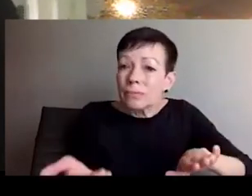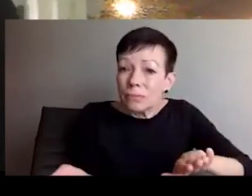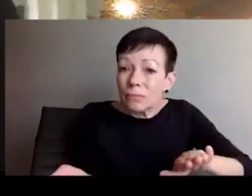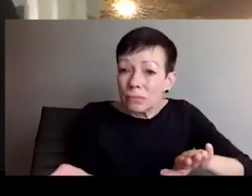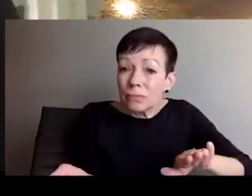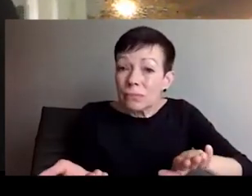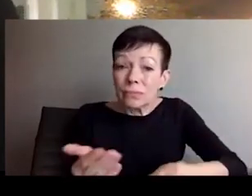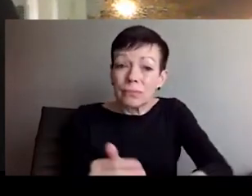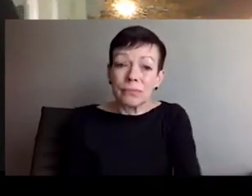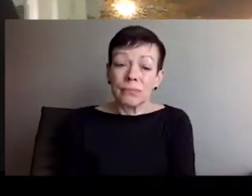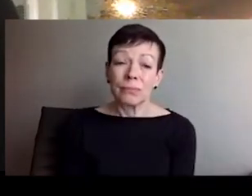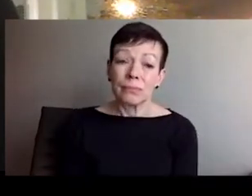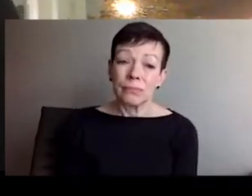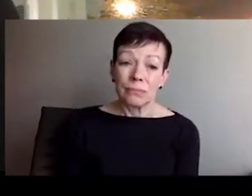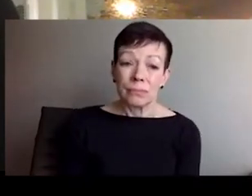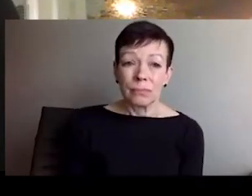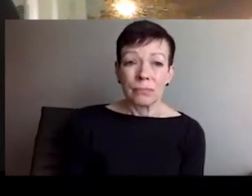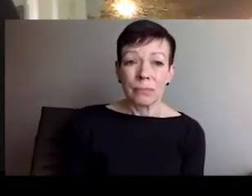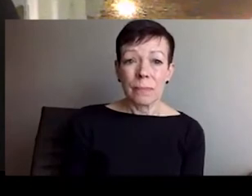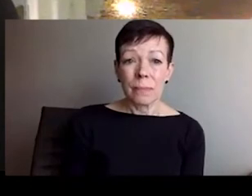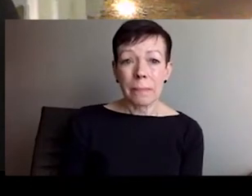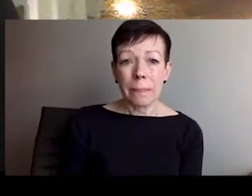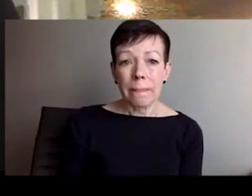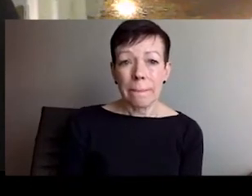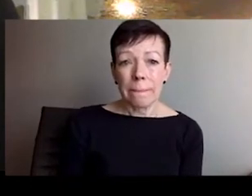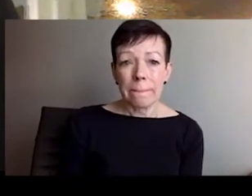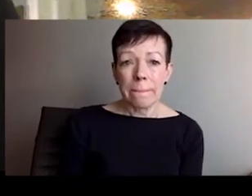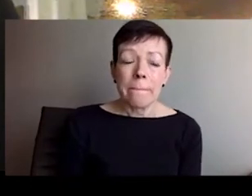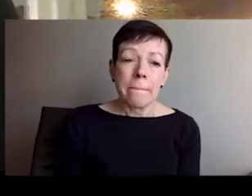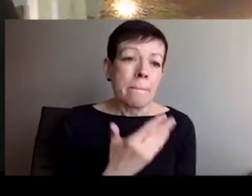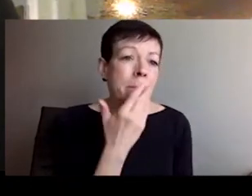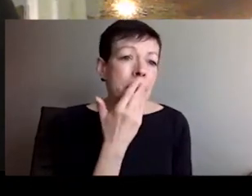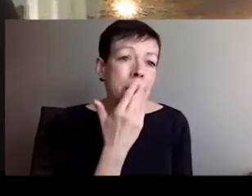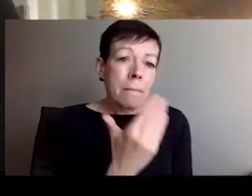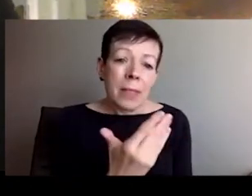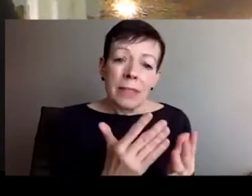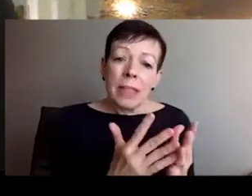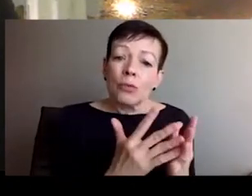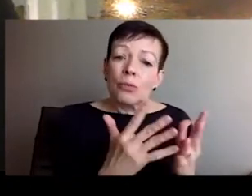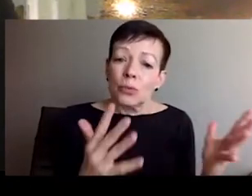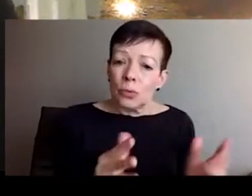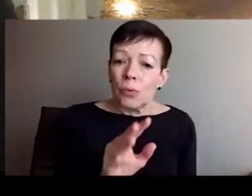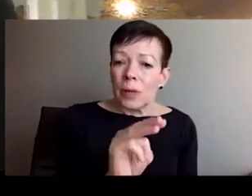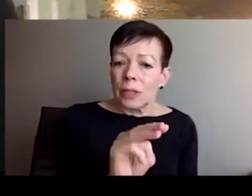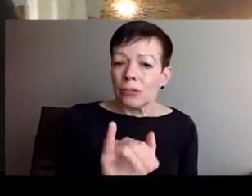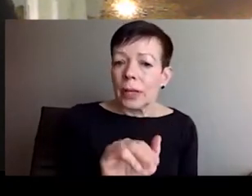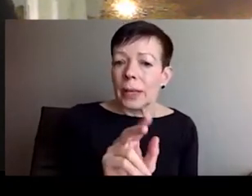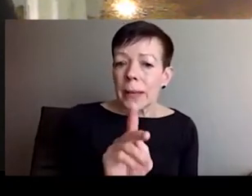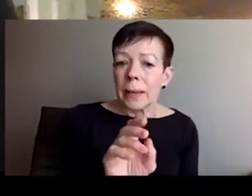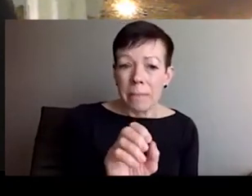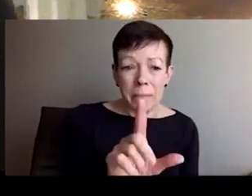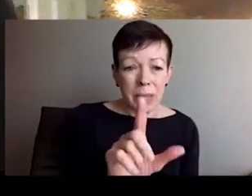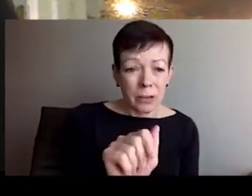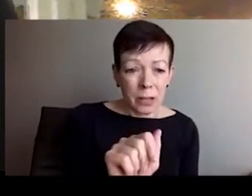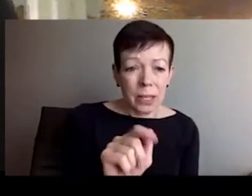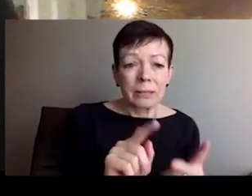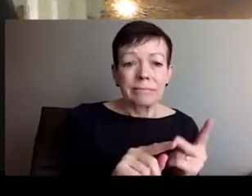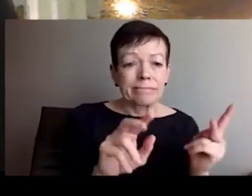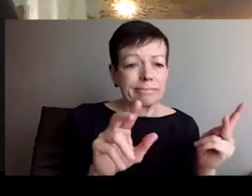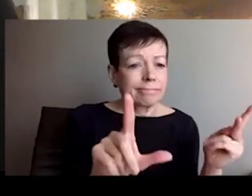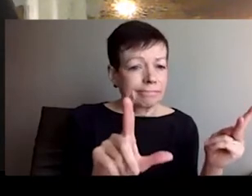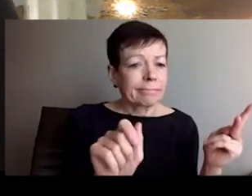And in such situation, the civil protest of Russian people will be very important. But the crucial